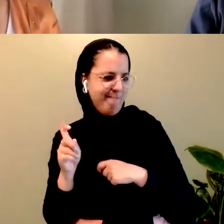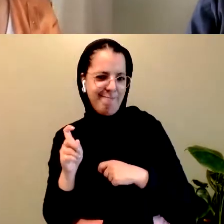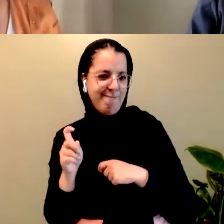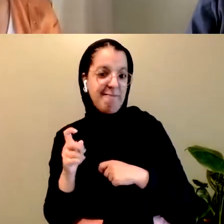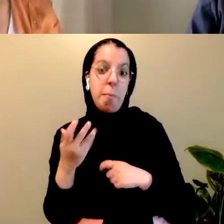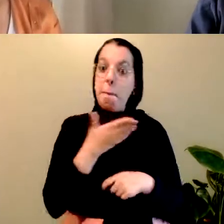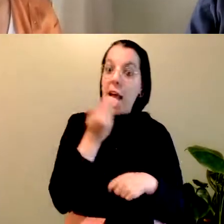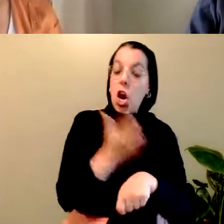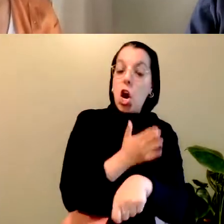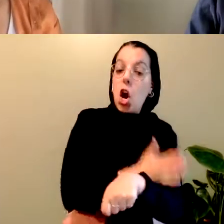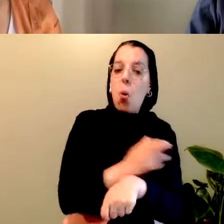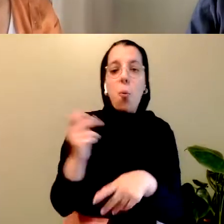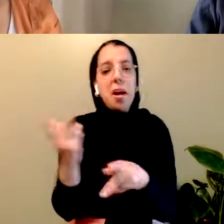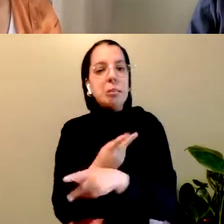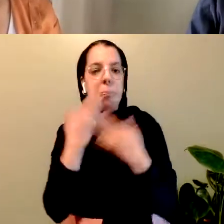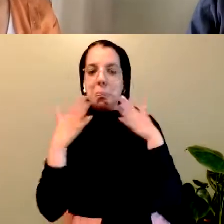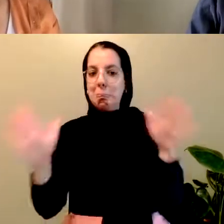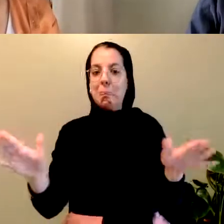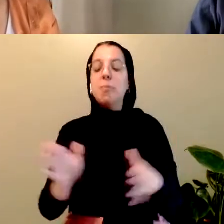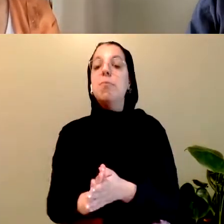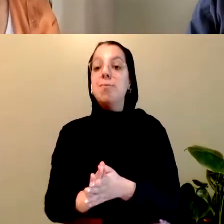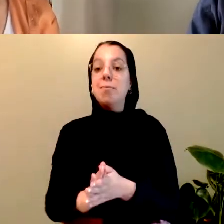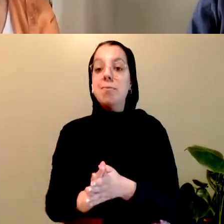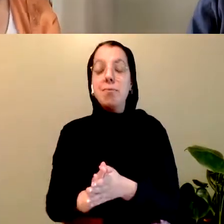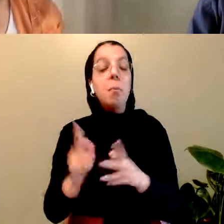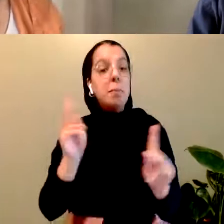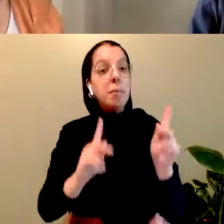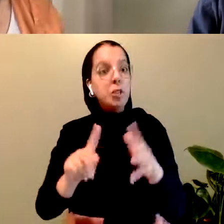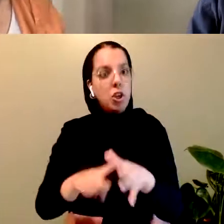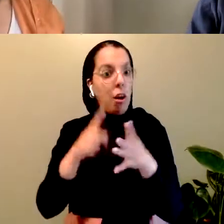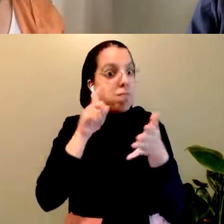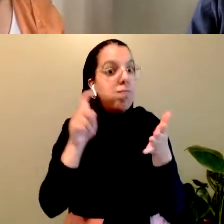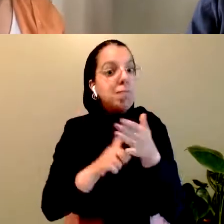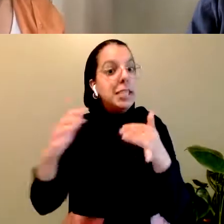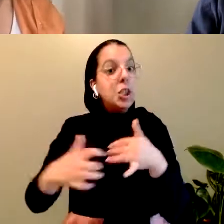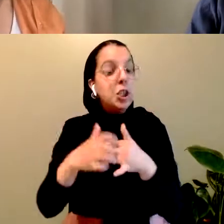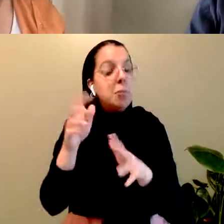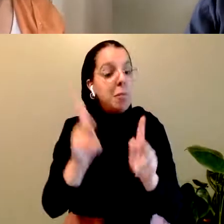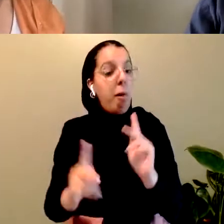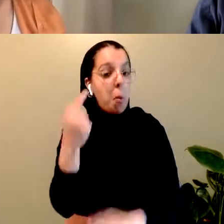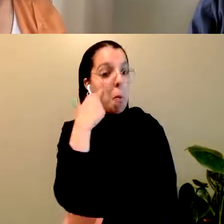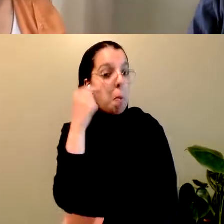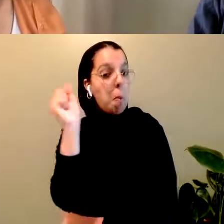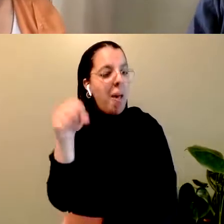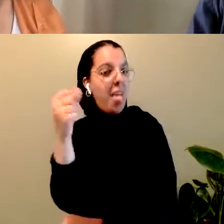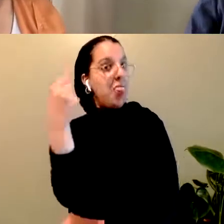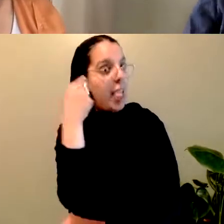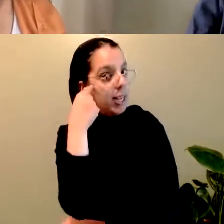worse. People are beginning to see us now, though, I think. I'm not sure, but I think.